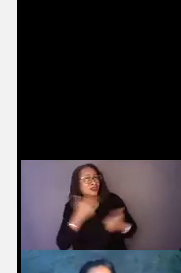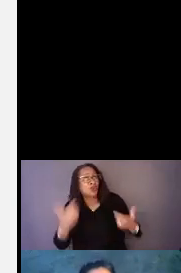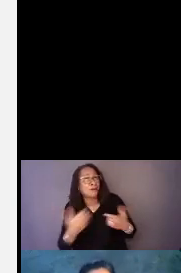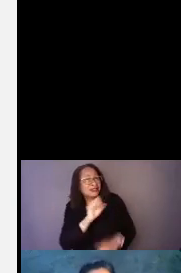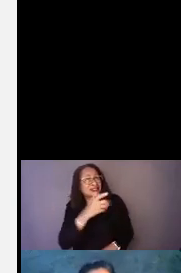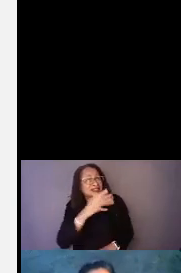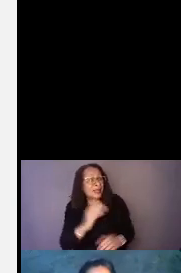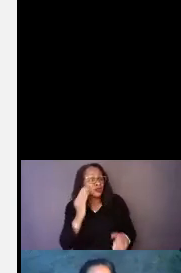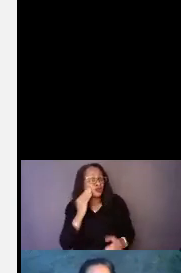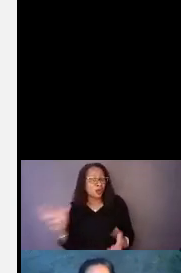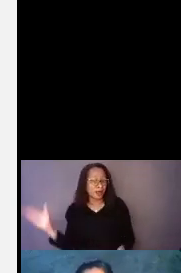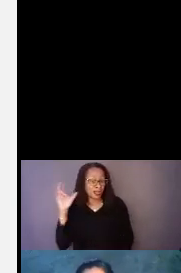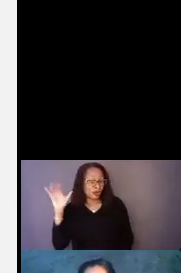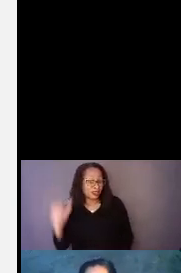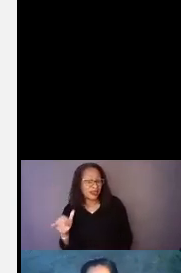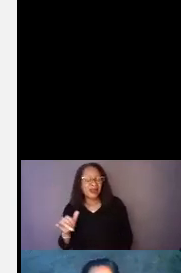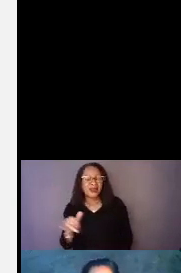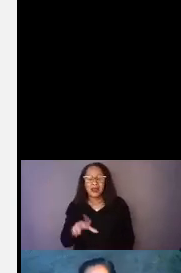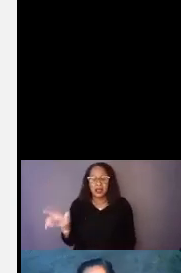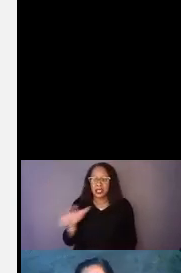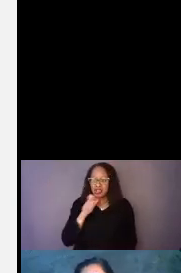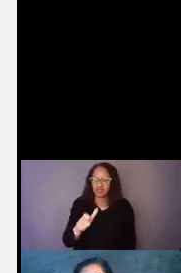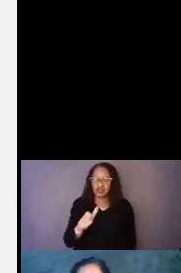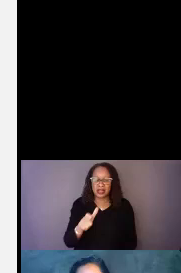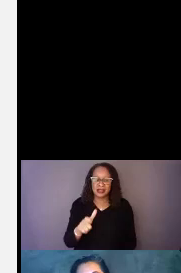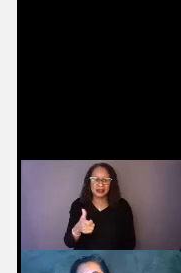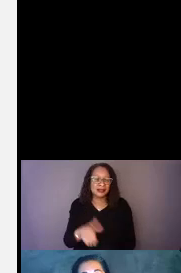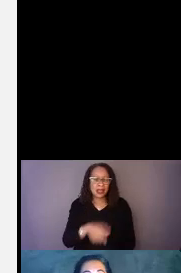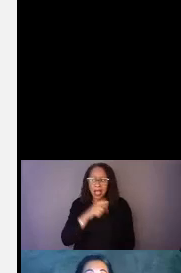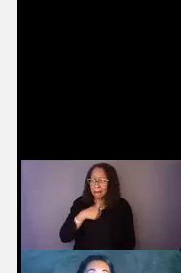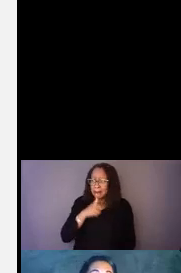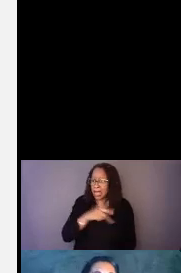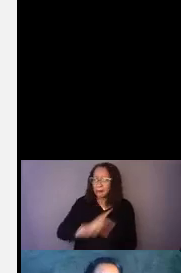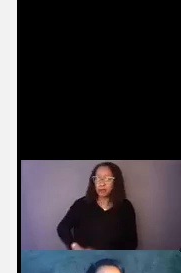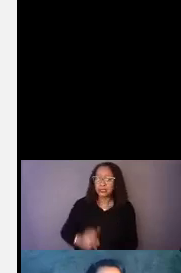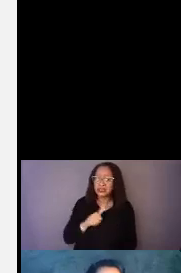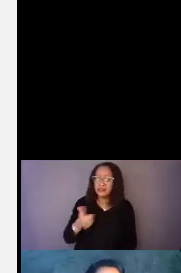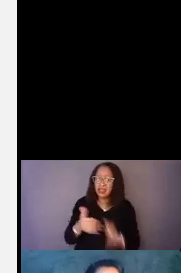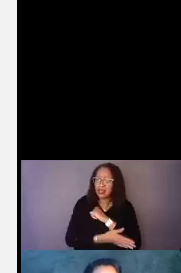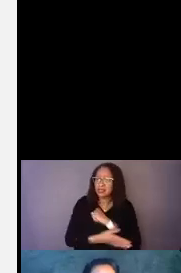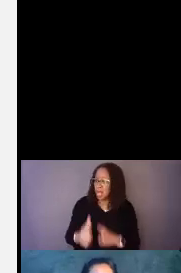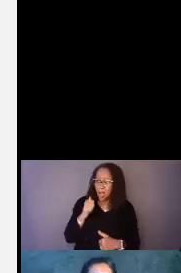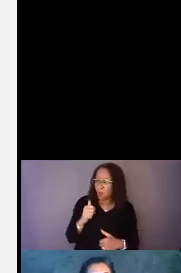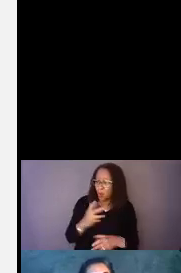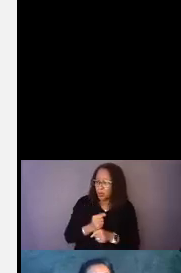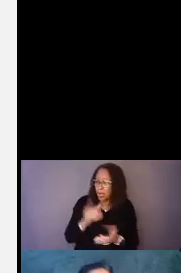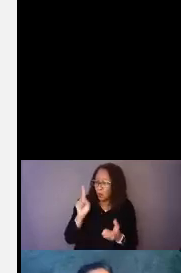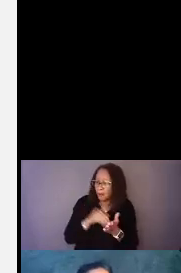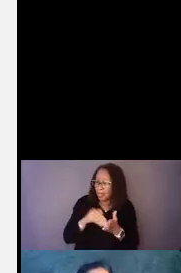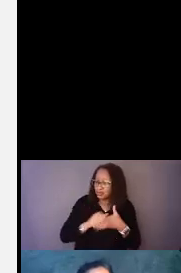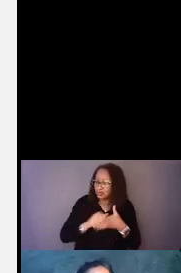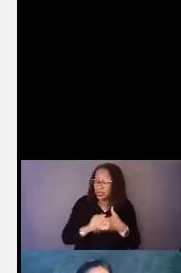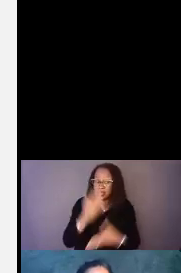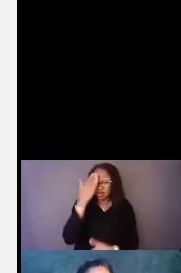overhearing that you're not the secret prince of another country, you're not going to get a million dollars. But you know